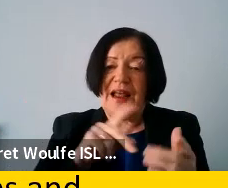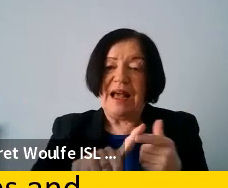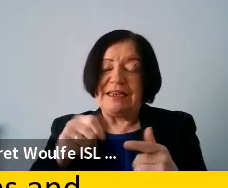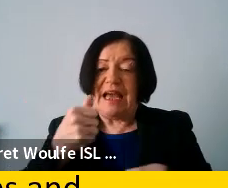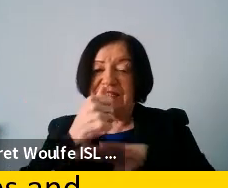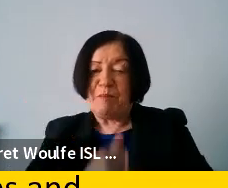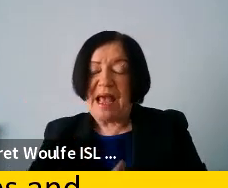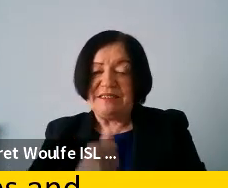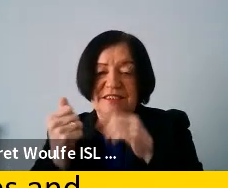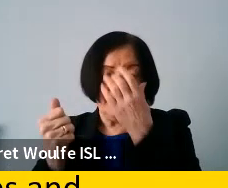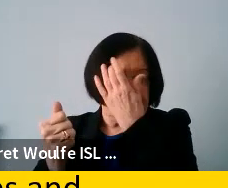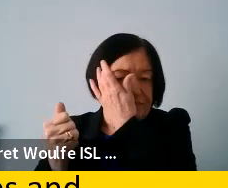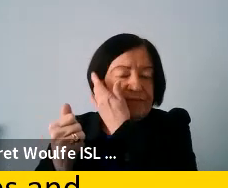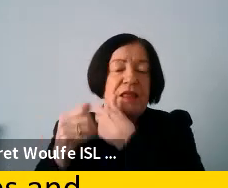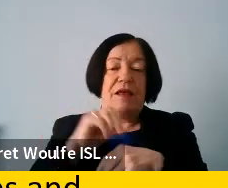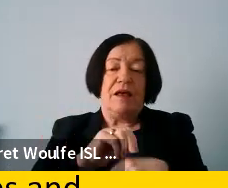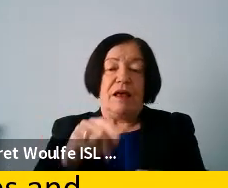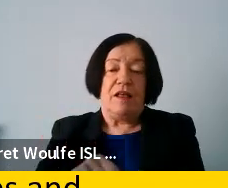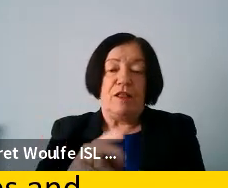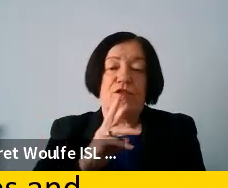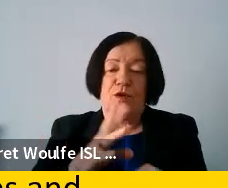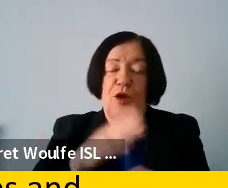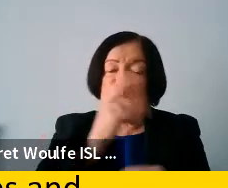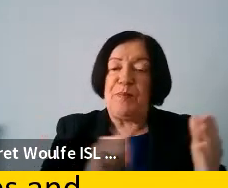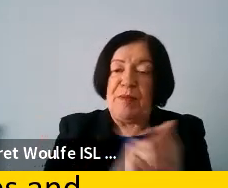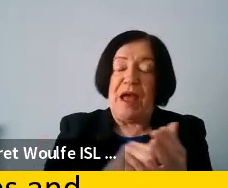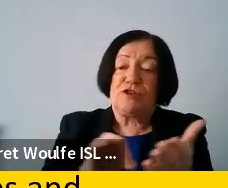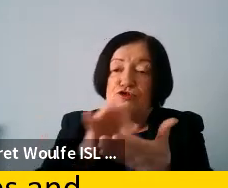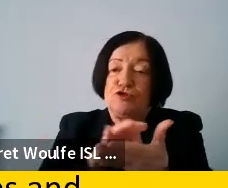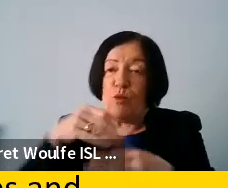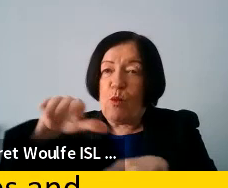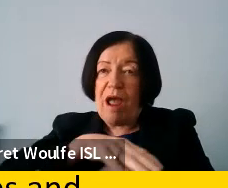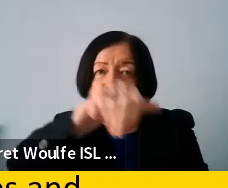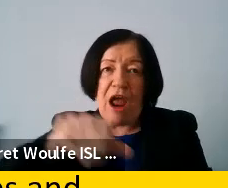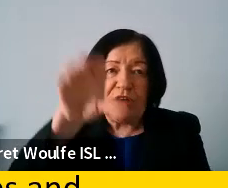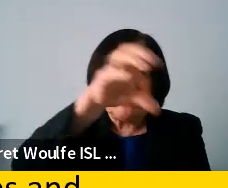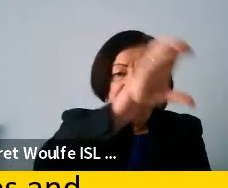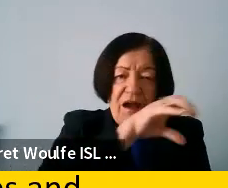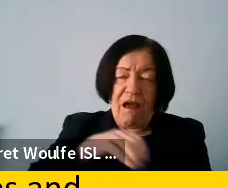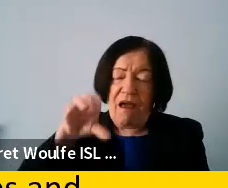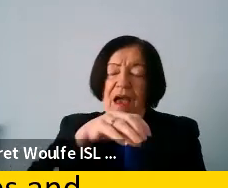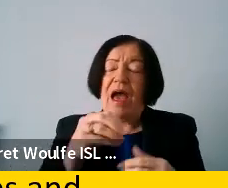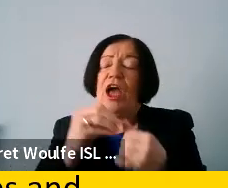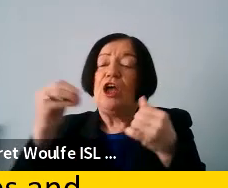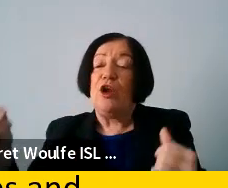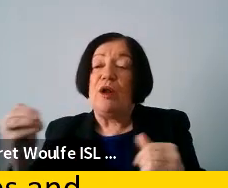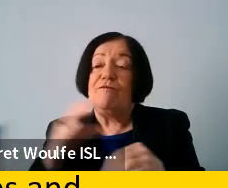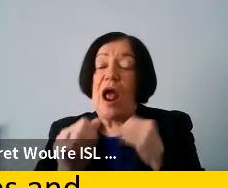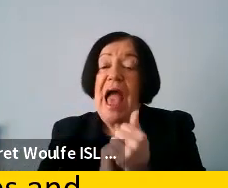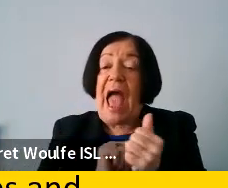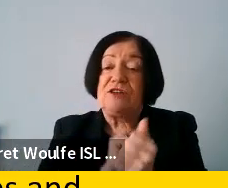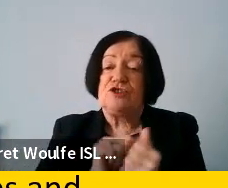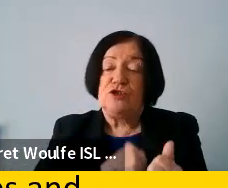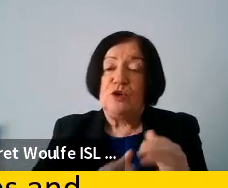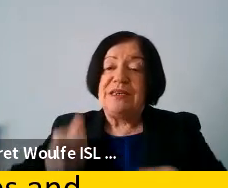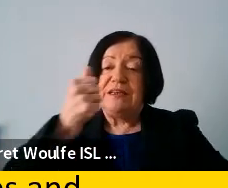-based on where the businesses are geographically located. Another call for action was to